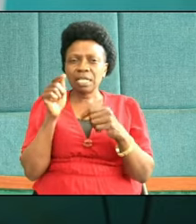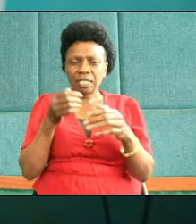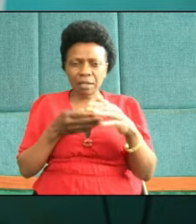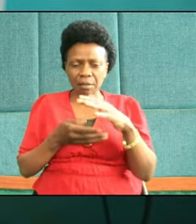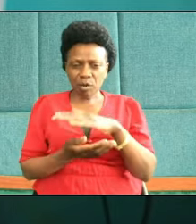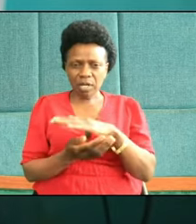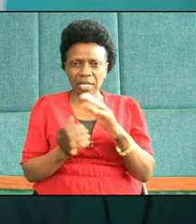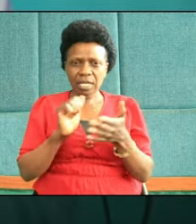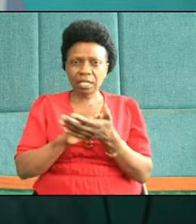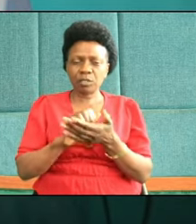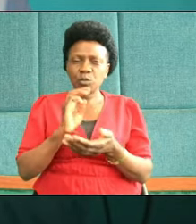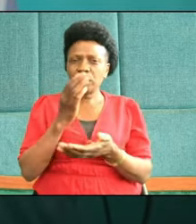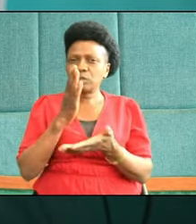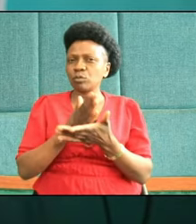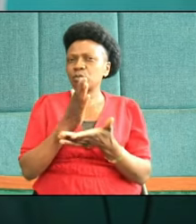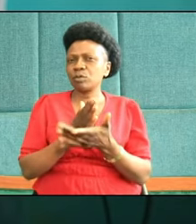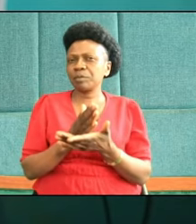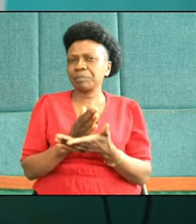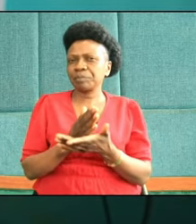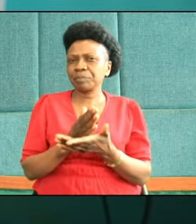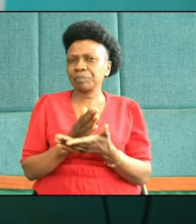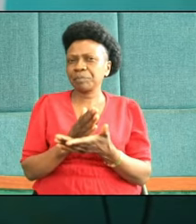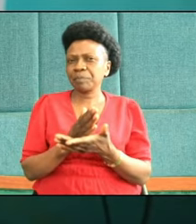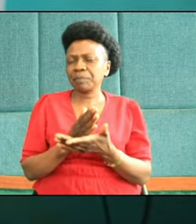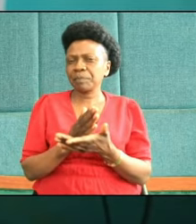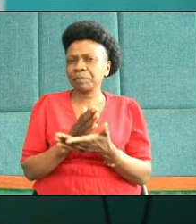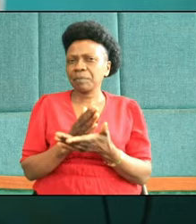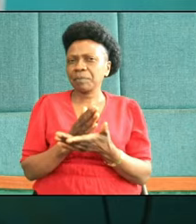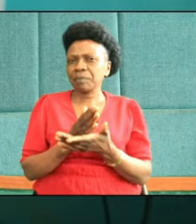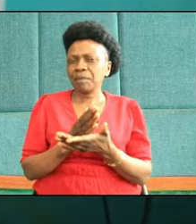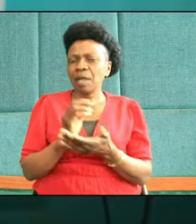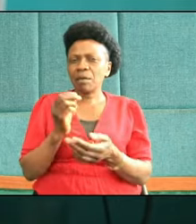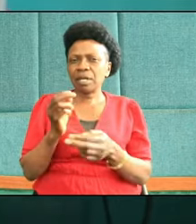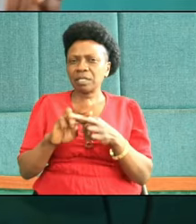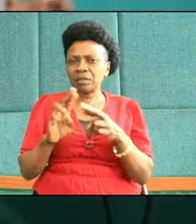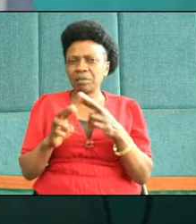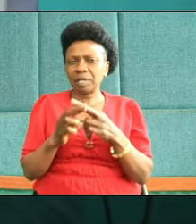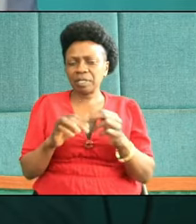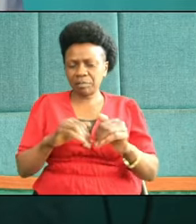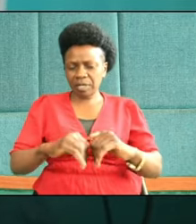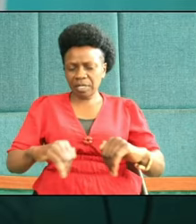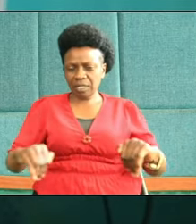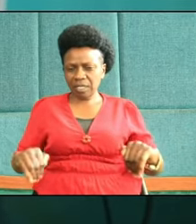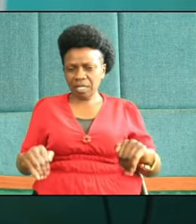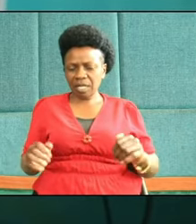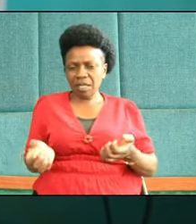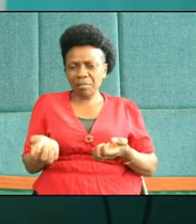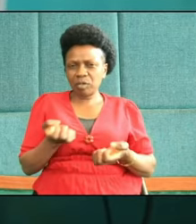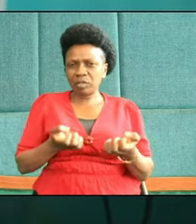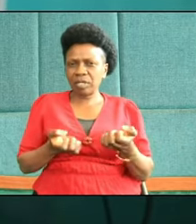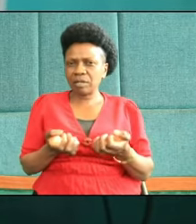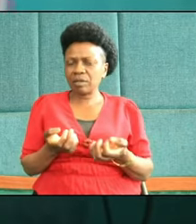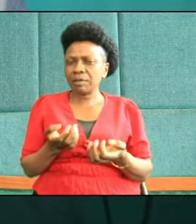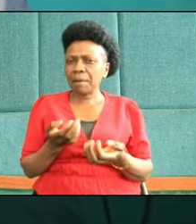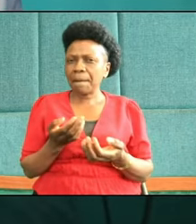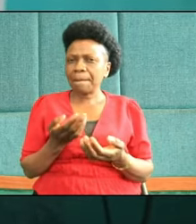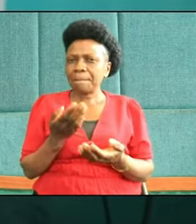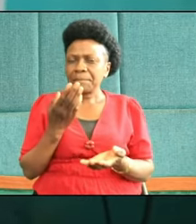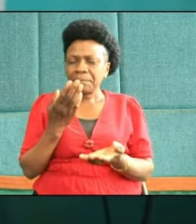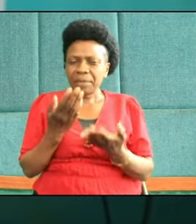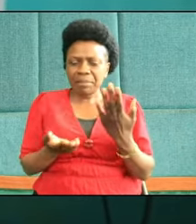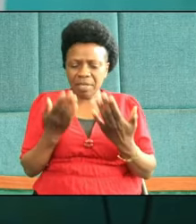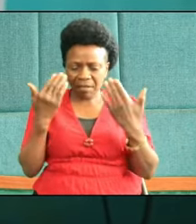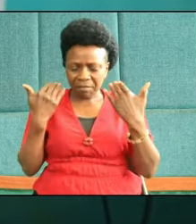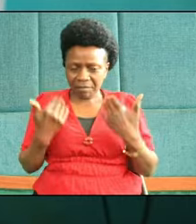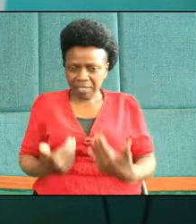indeed our families may be tuttering apart, we may be separating emotionally, we may be separating physically,